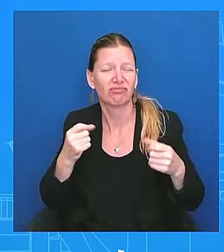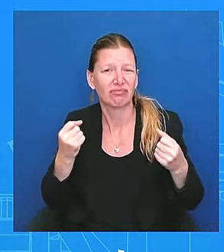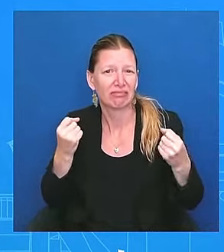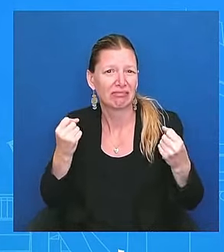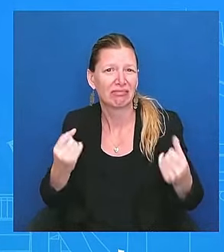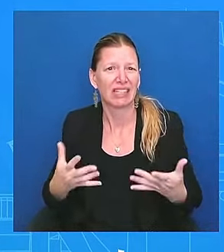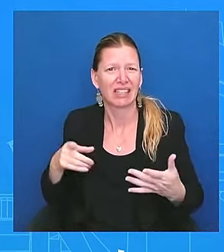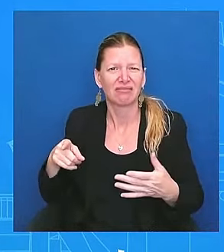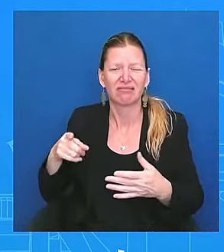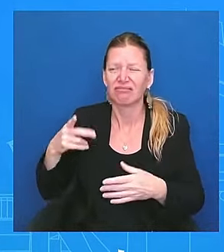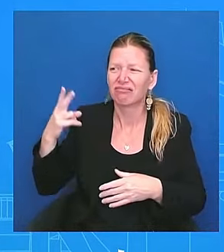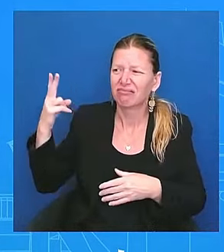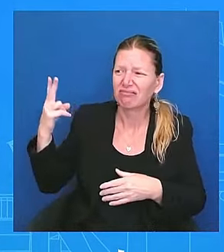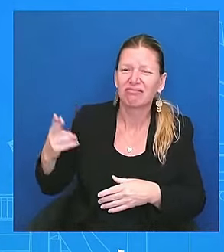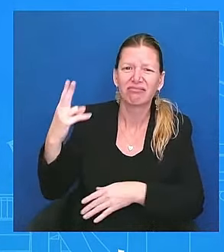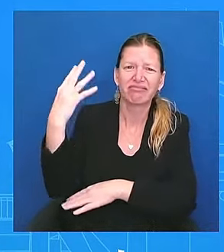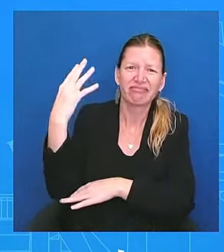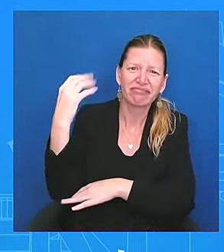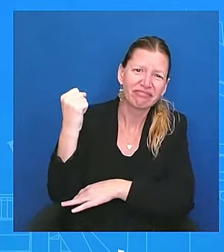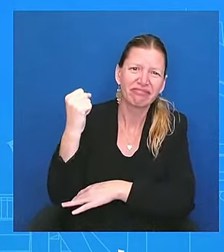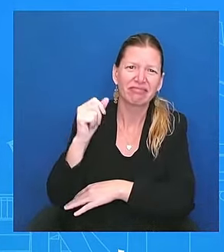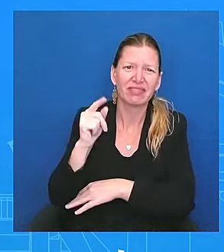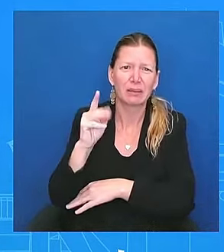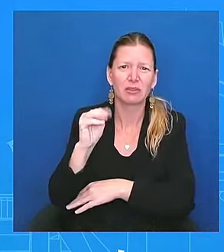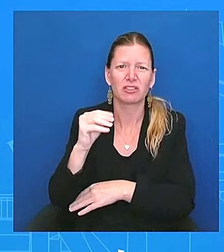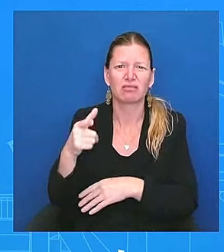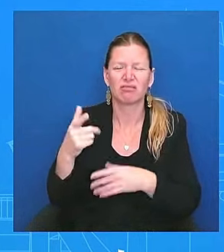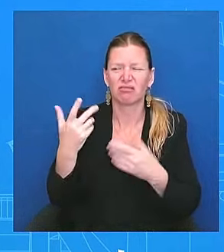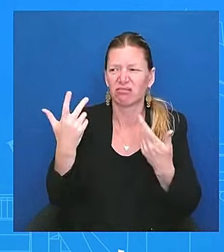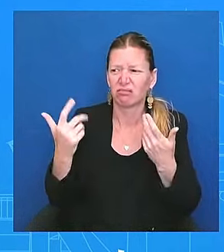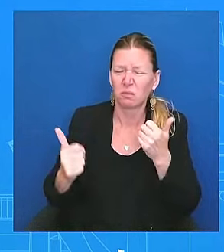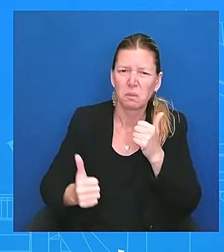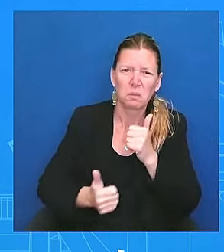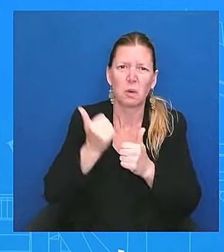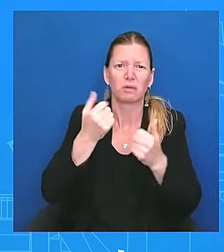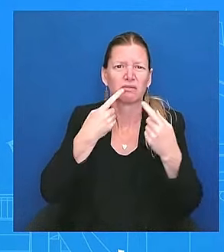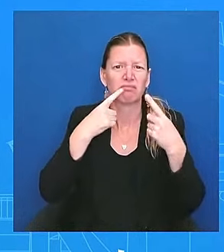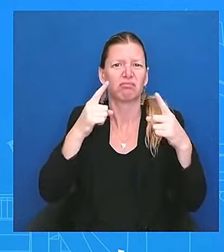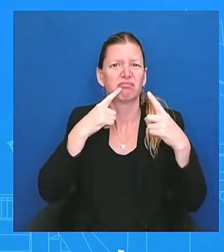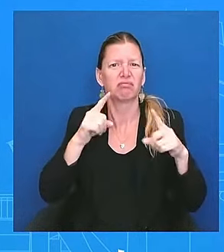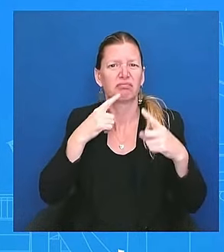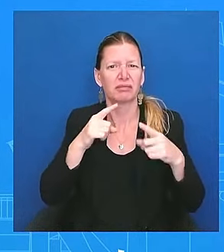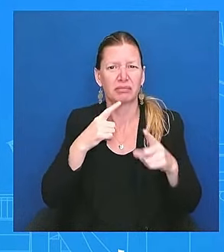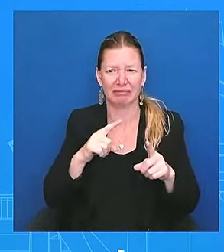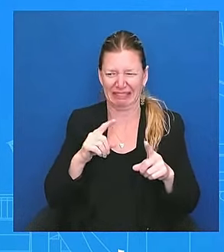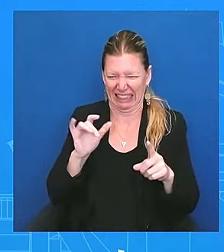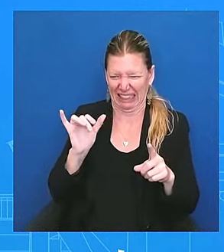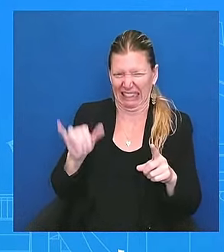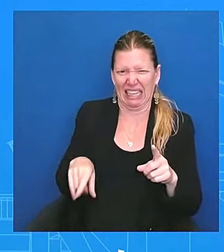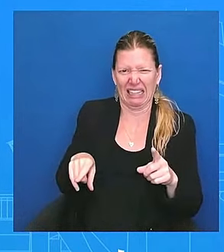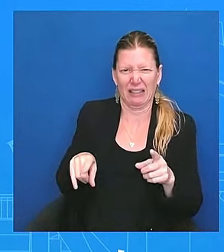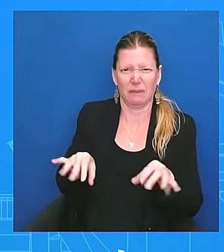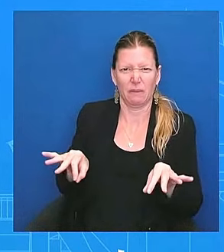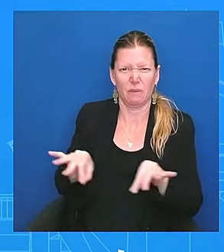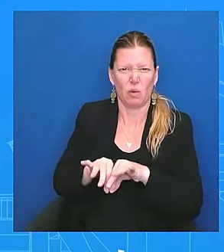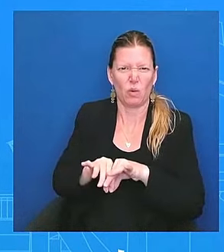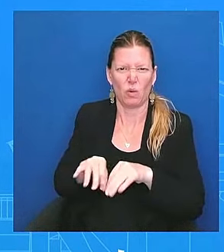modern politics, and that should matter. And he wants to continue to do that work. And, you know,